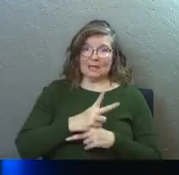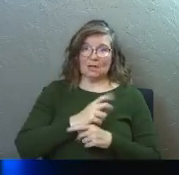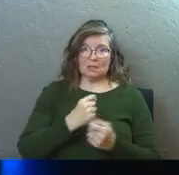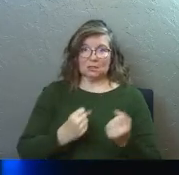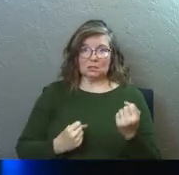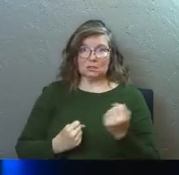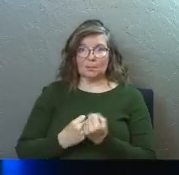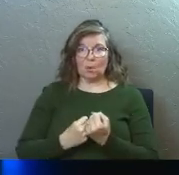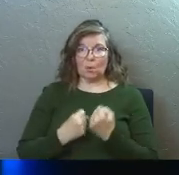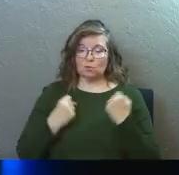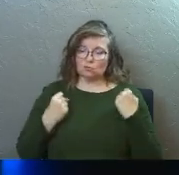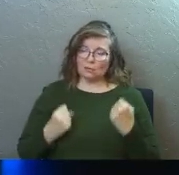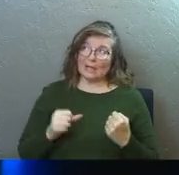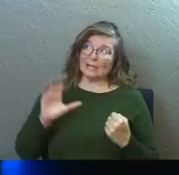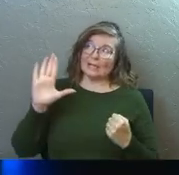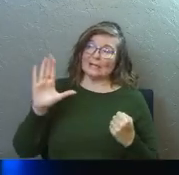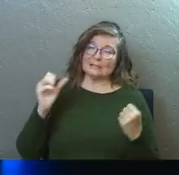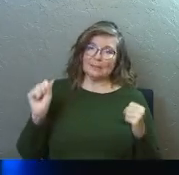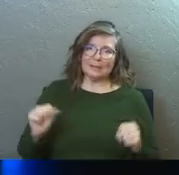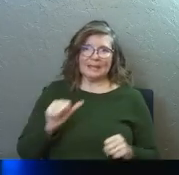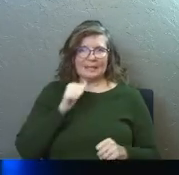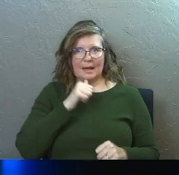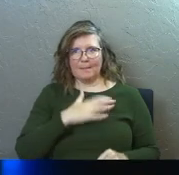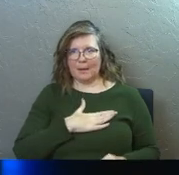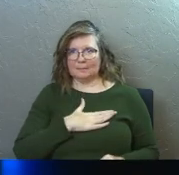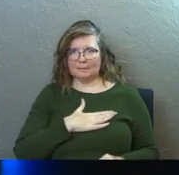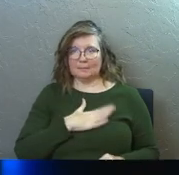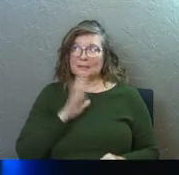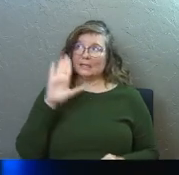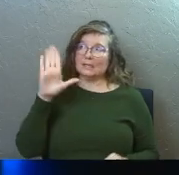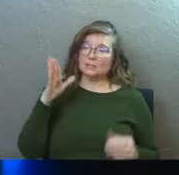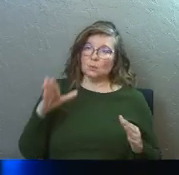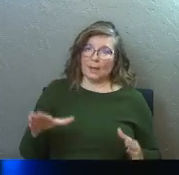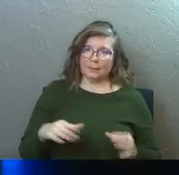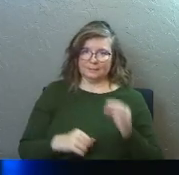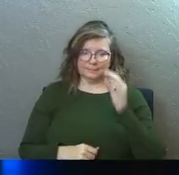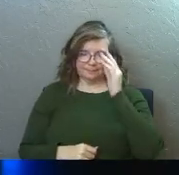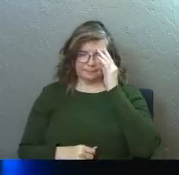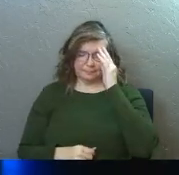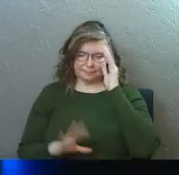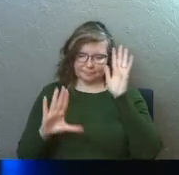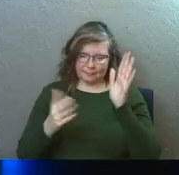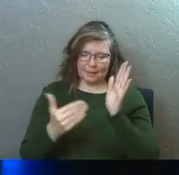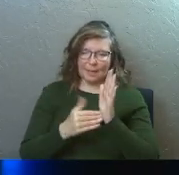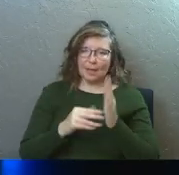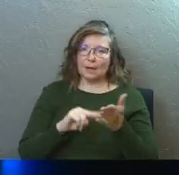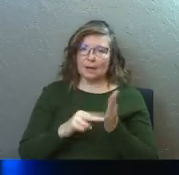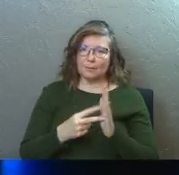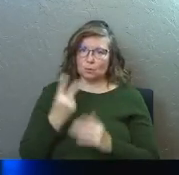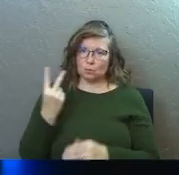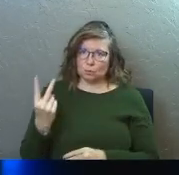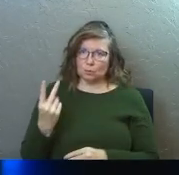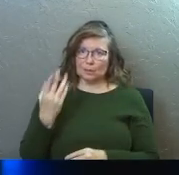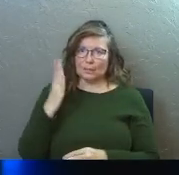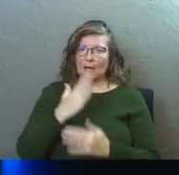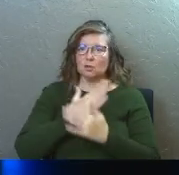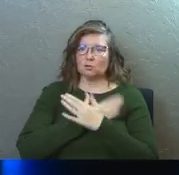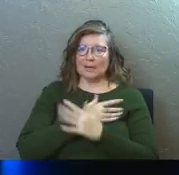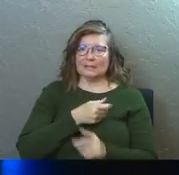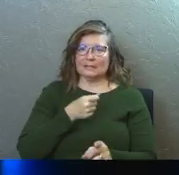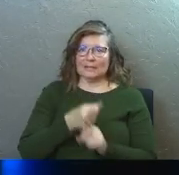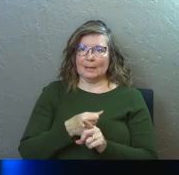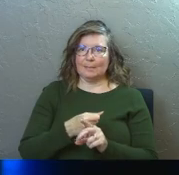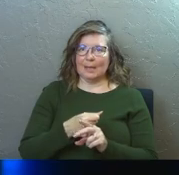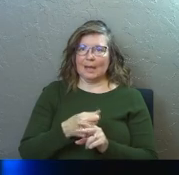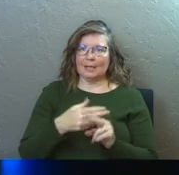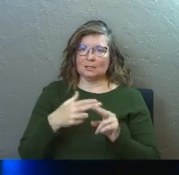support, his strength, his guidance, his ability, not mine, his way. So again, point number two is God's rest impacts